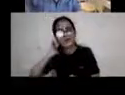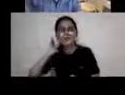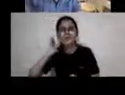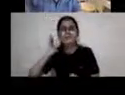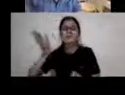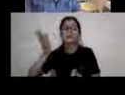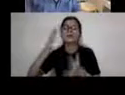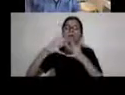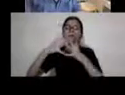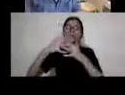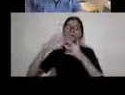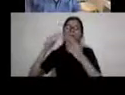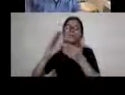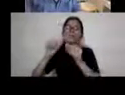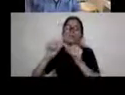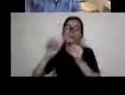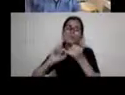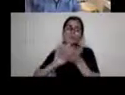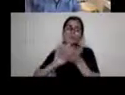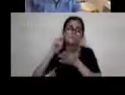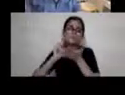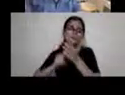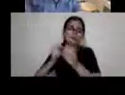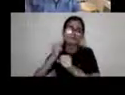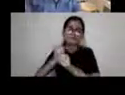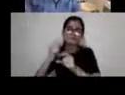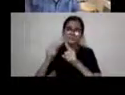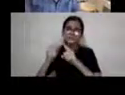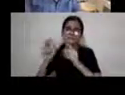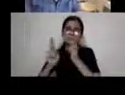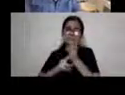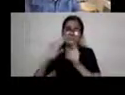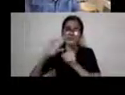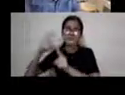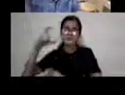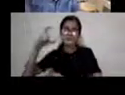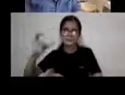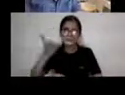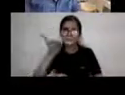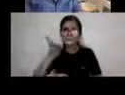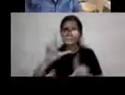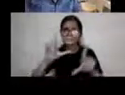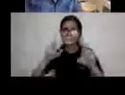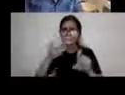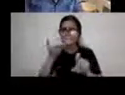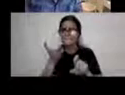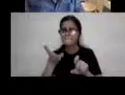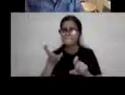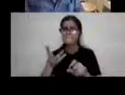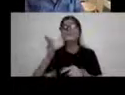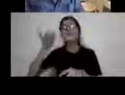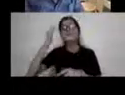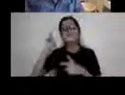Washington, DC. This is the very same capital that was just stormed last January.